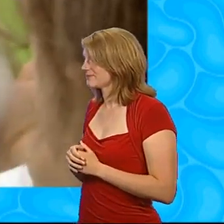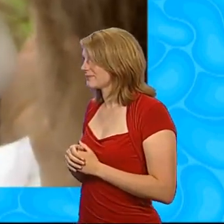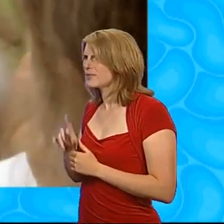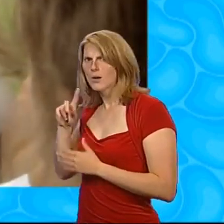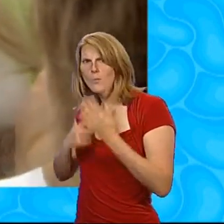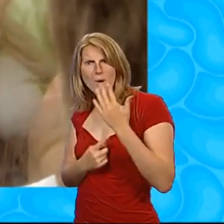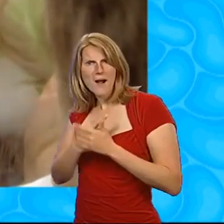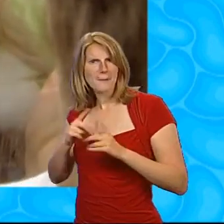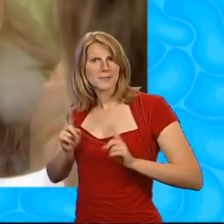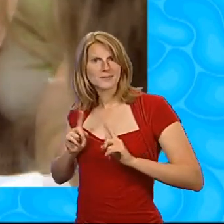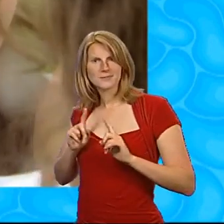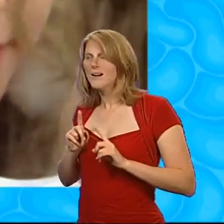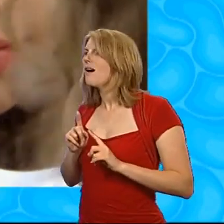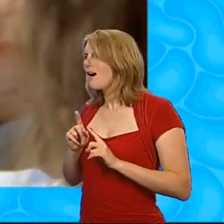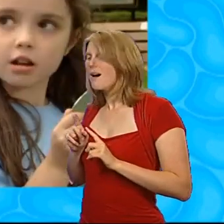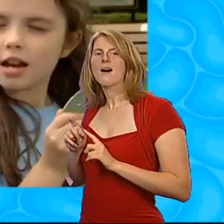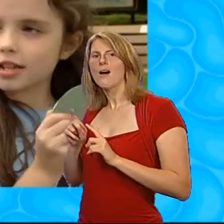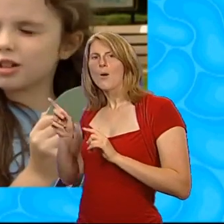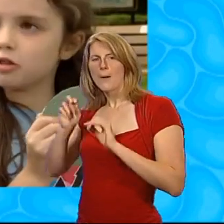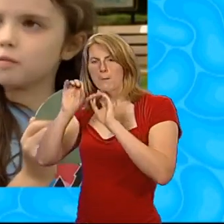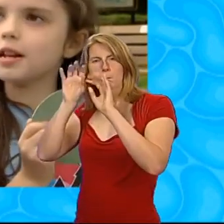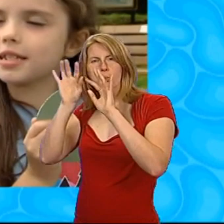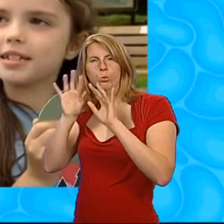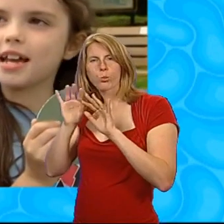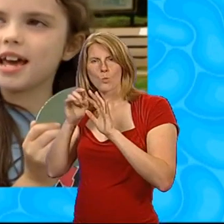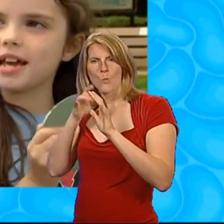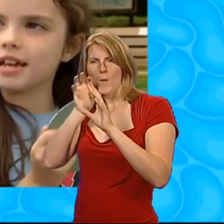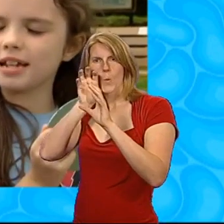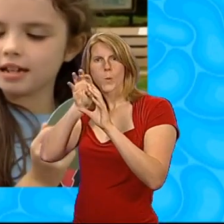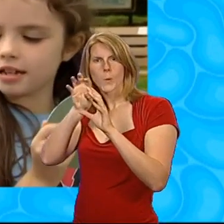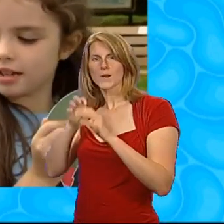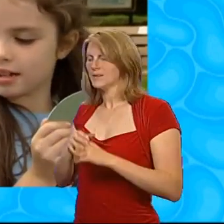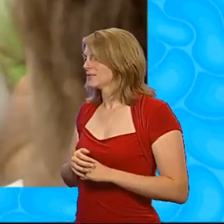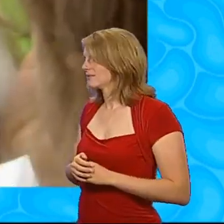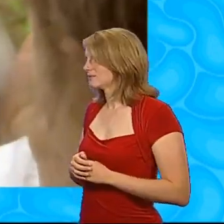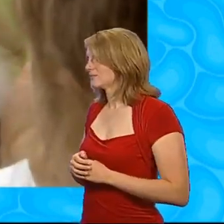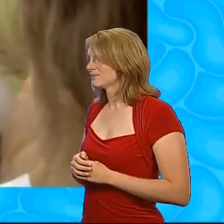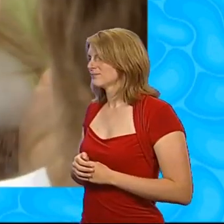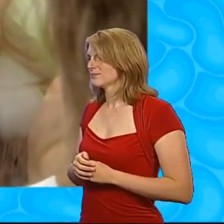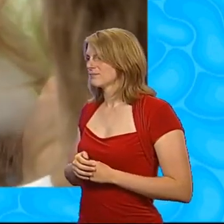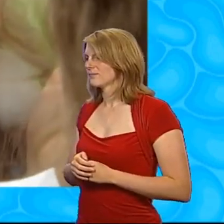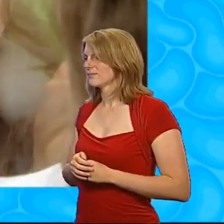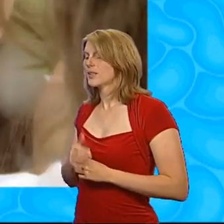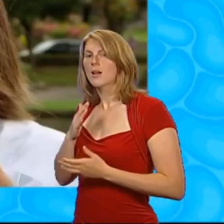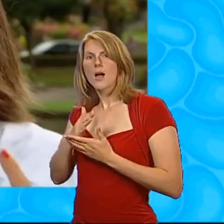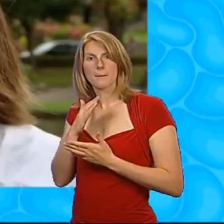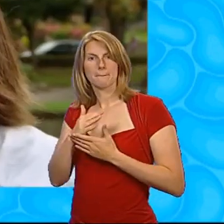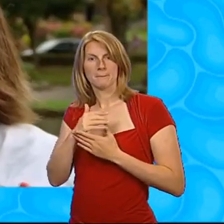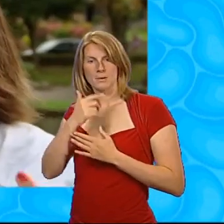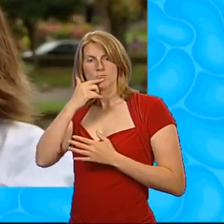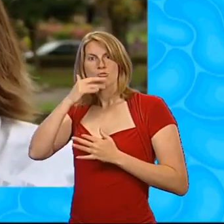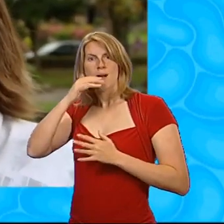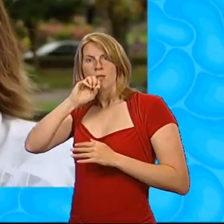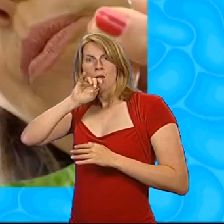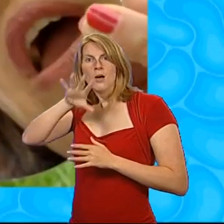Now, what happens to the nice shiny mirror? It's got a little misty. Yeah, that's right. And it's actually invisible